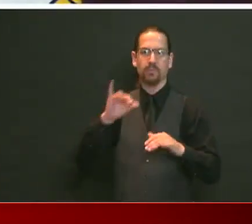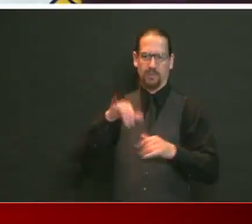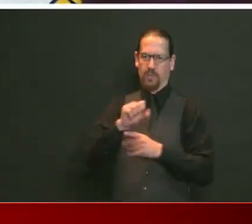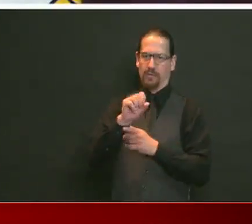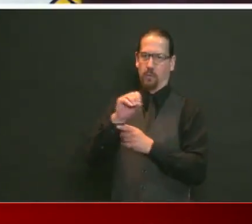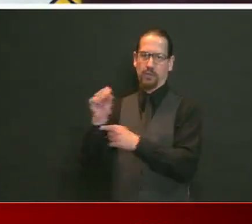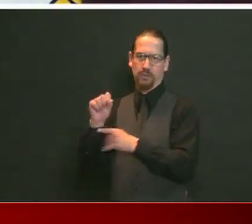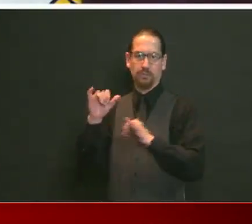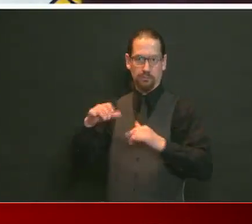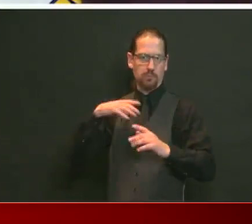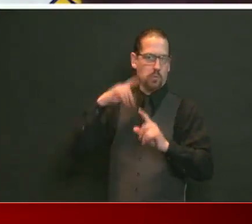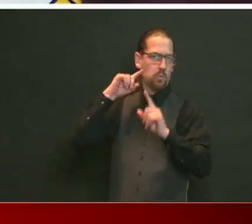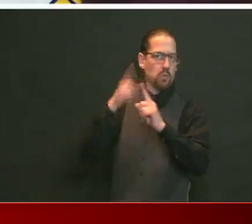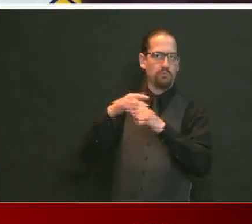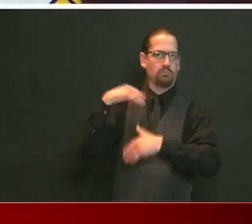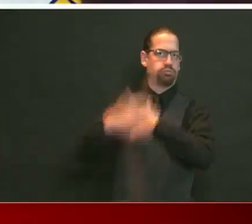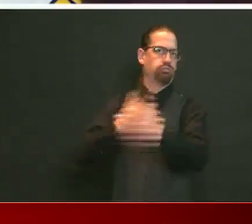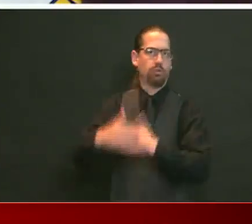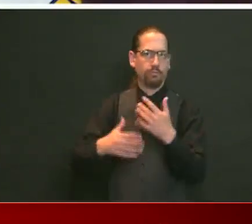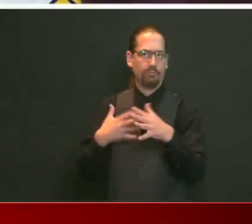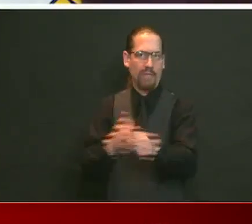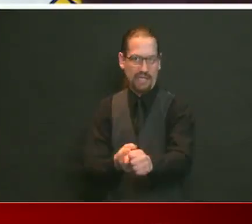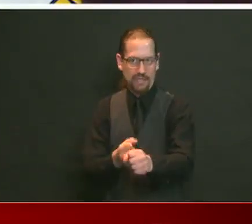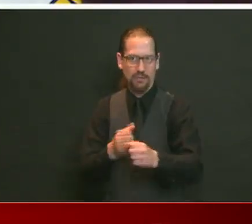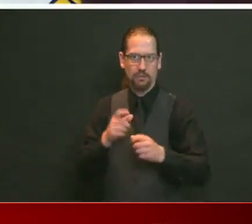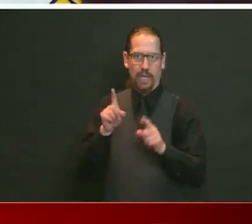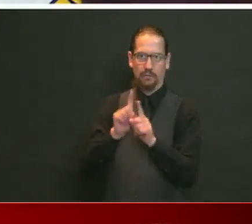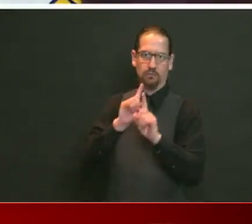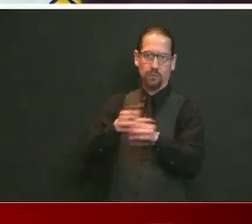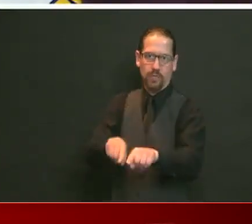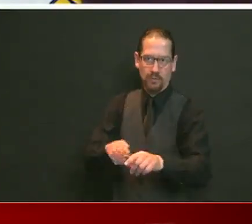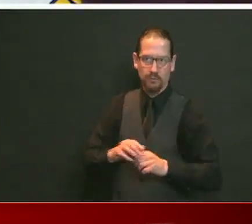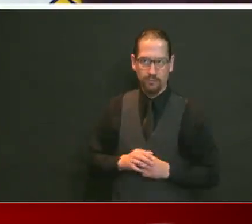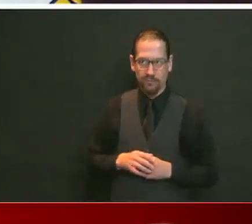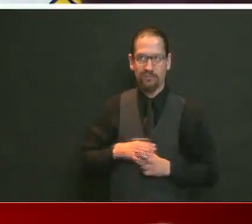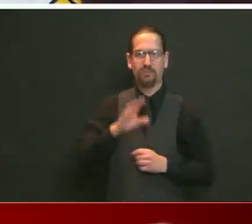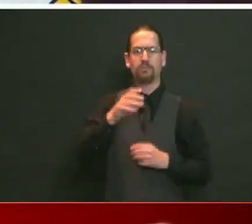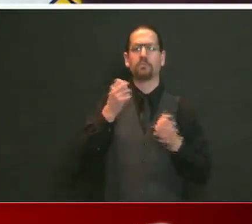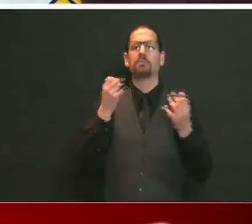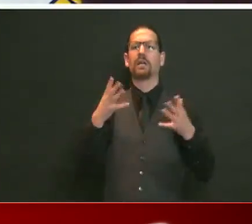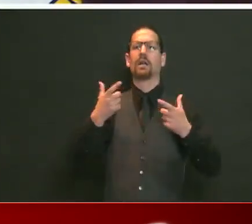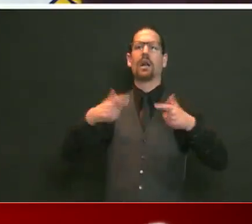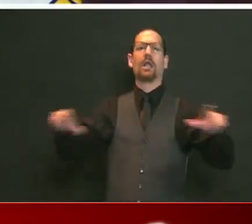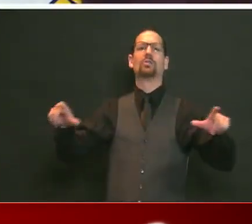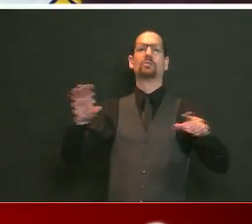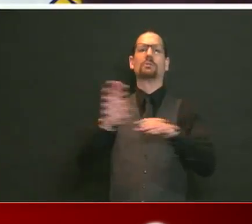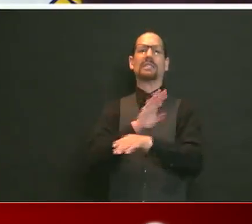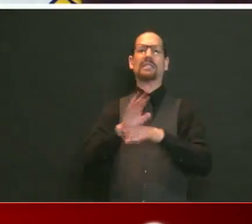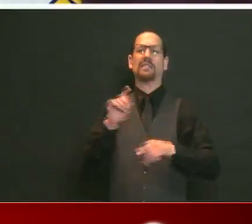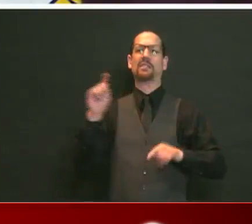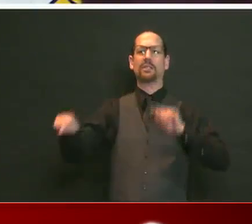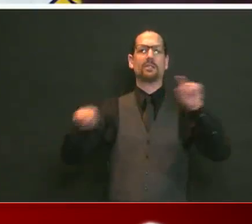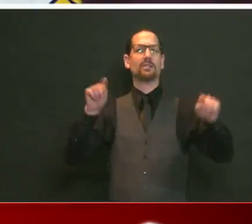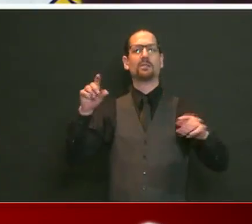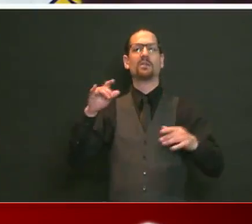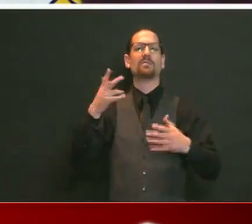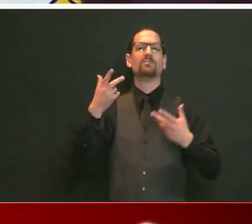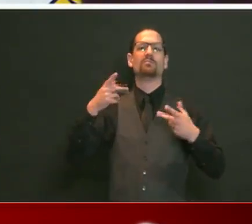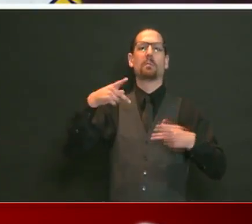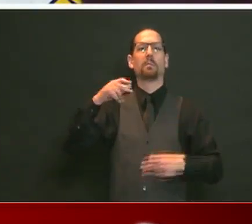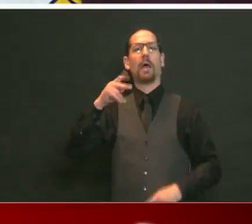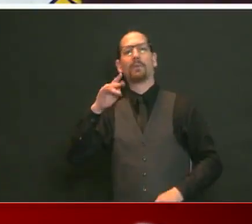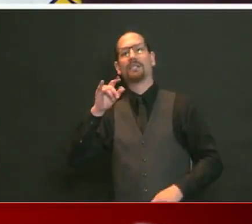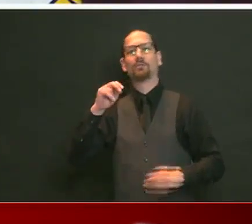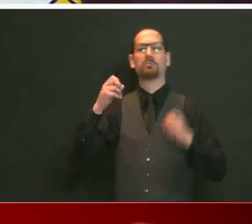brought that up. Many large businesses who have, like, a big corporate campus are